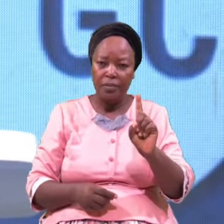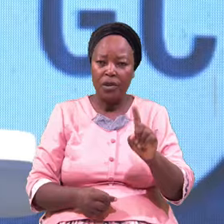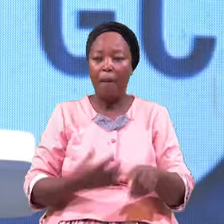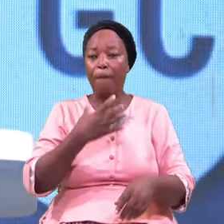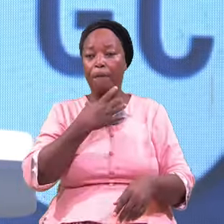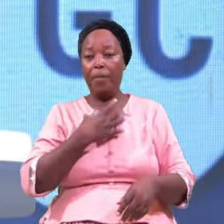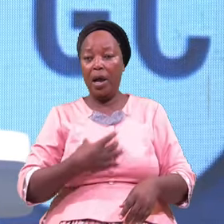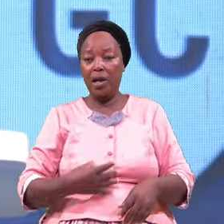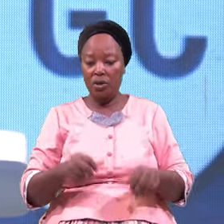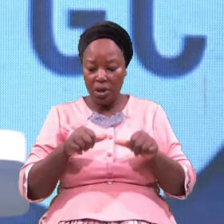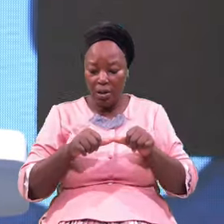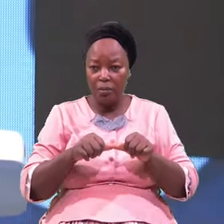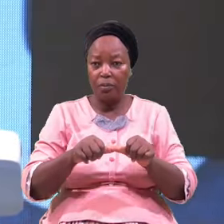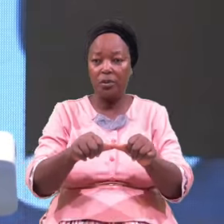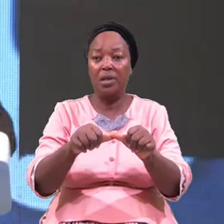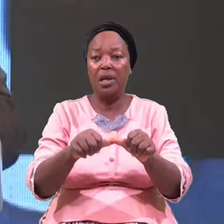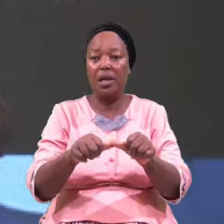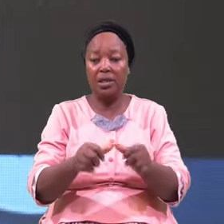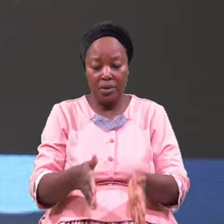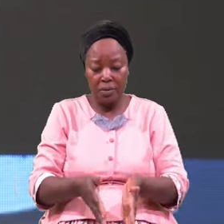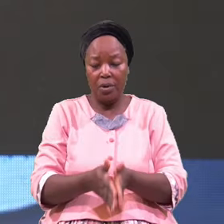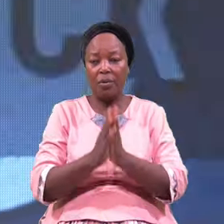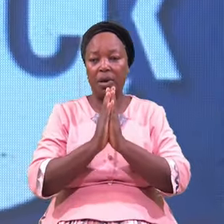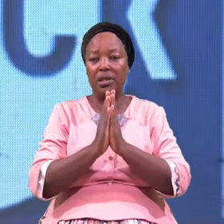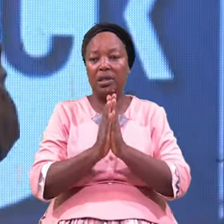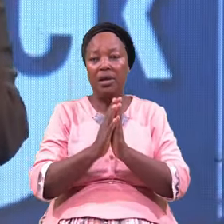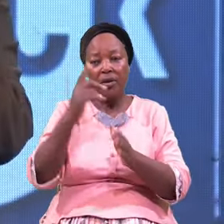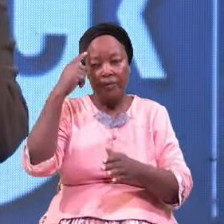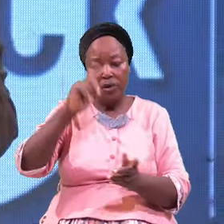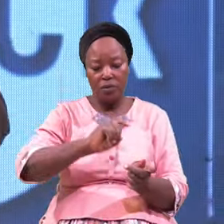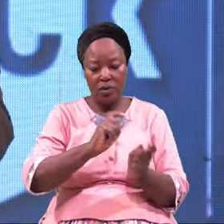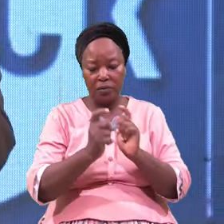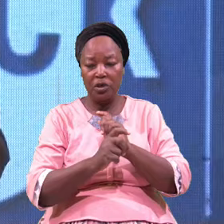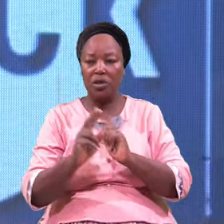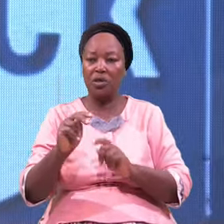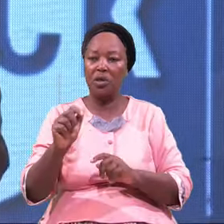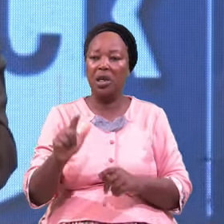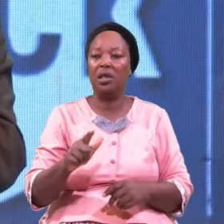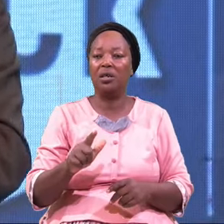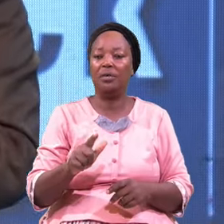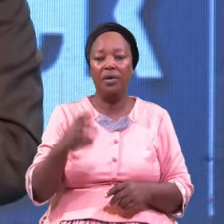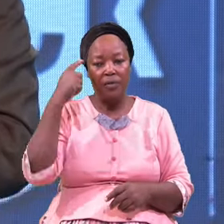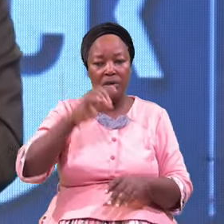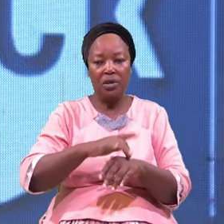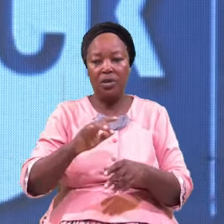Importunate Request For transformational For transformational Touch